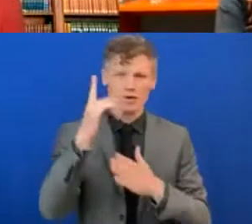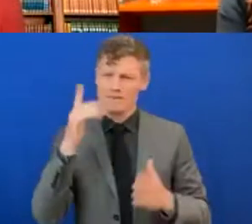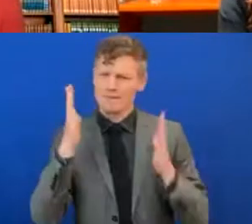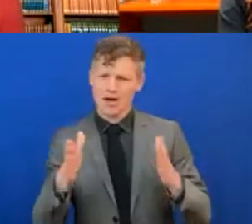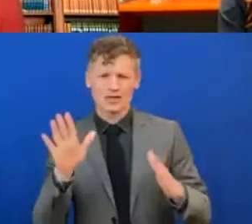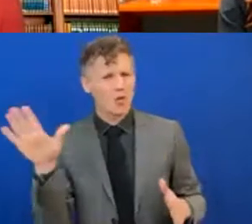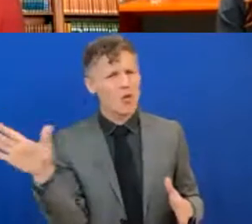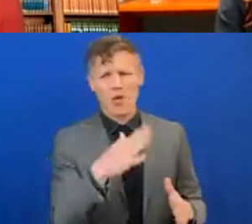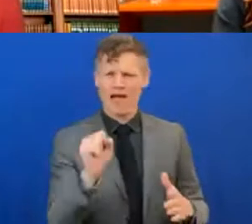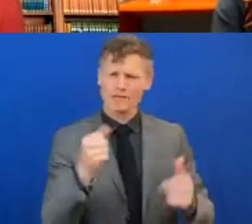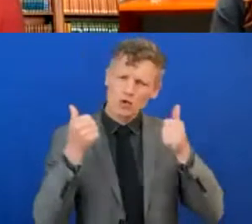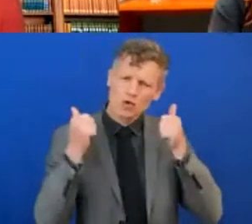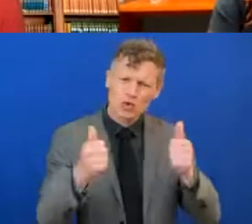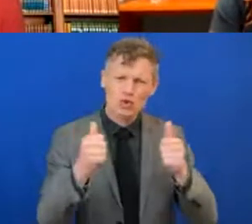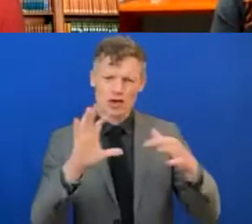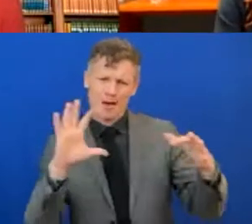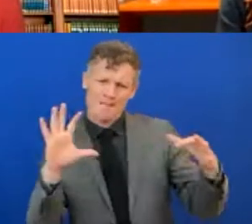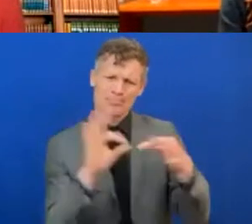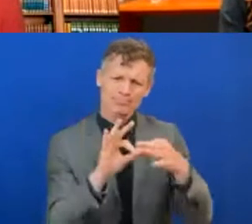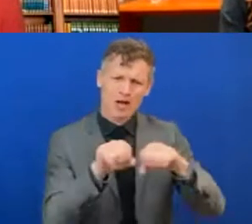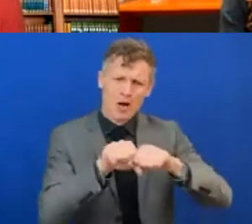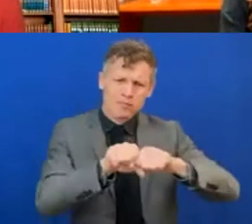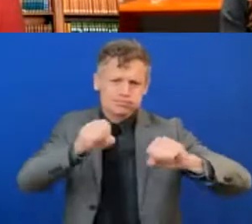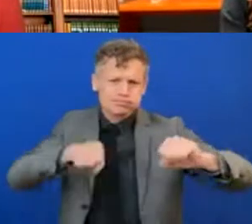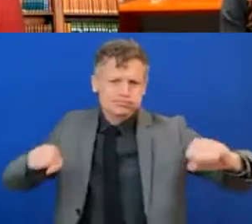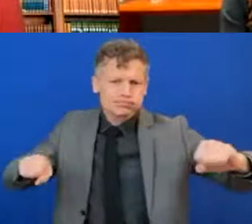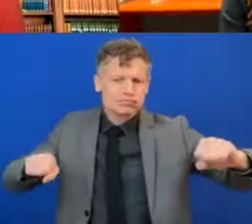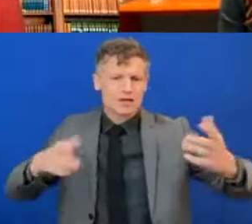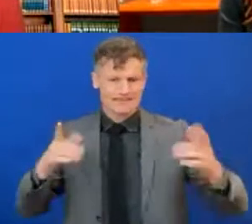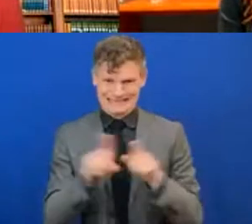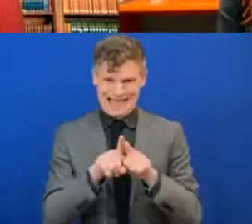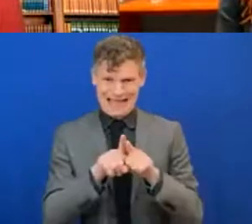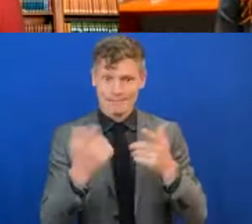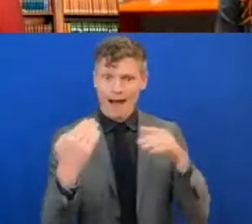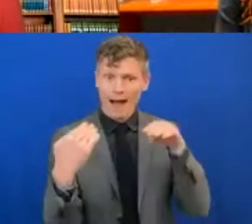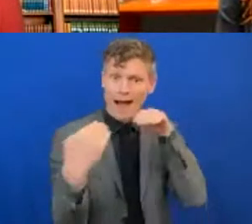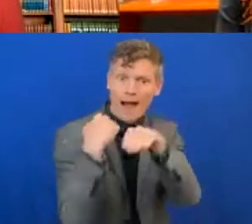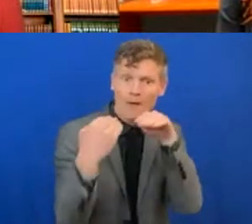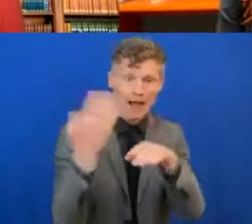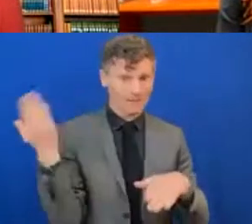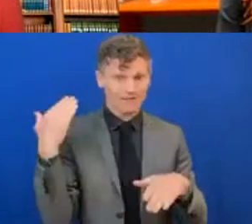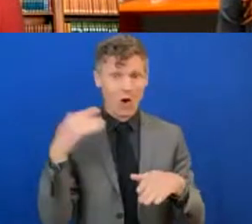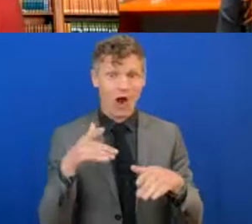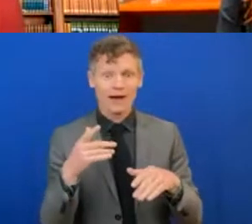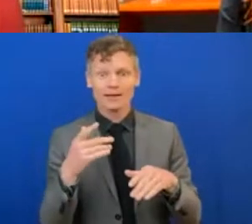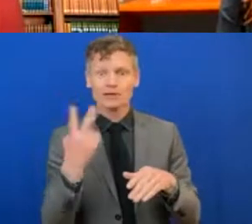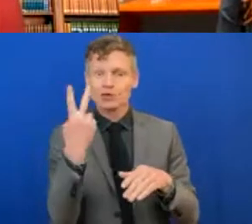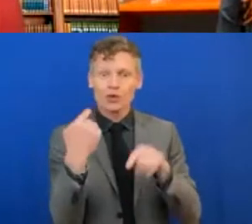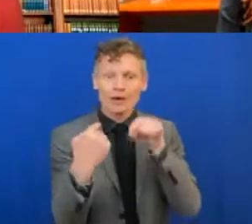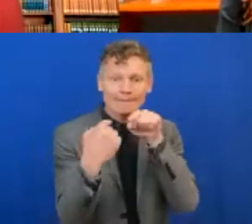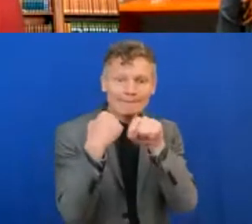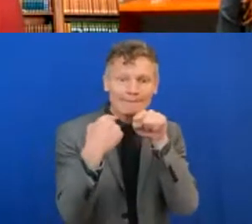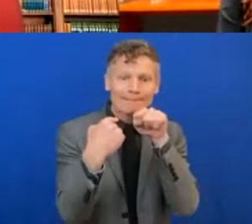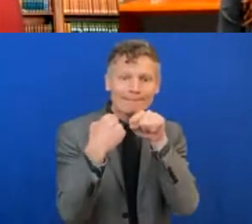and economic advancement, like motorways were, or dams, or electricity were in similar eras. And I think, similar to the 20th century,